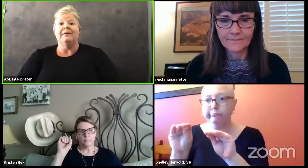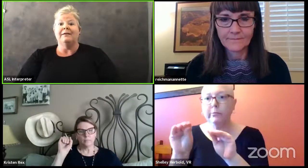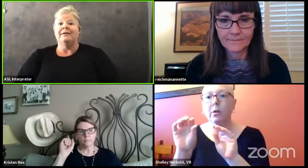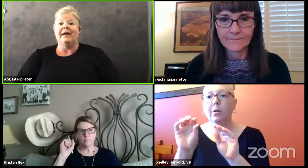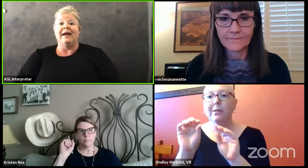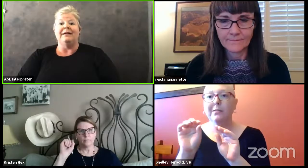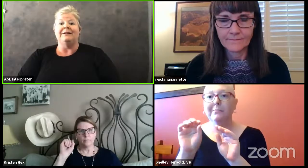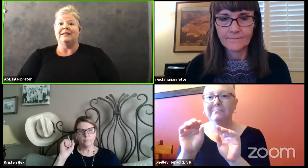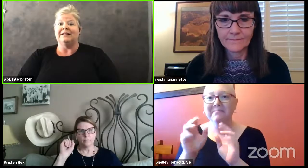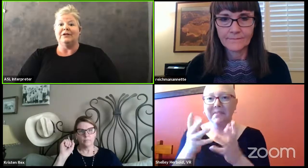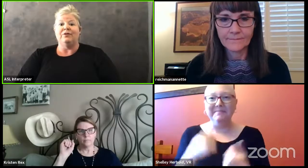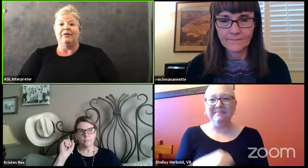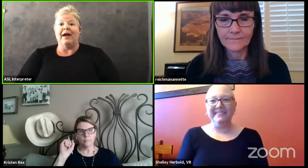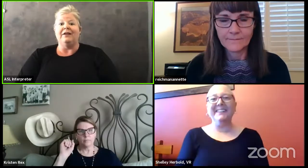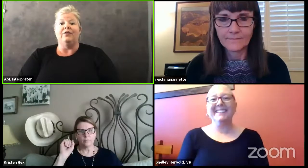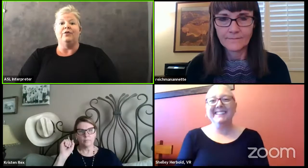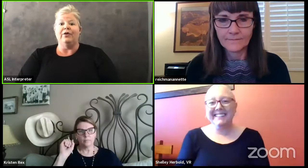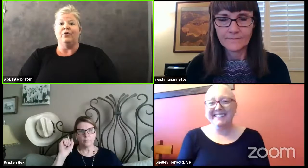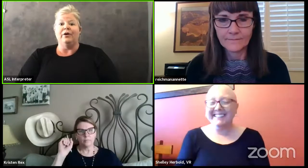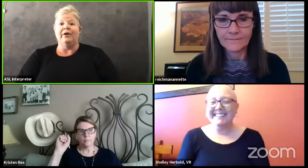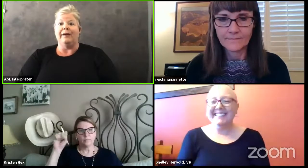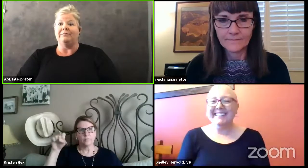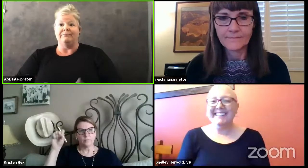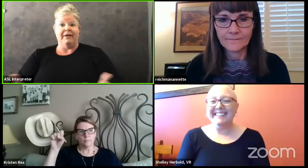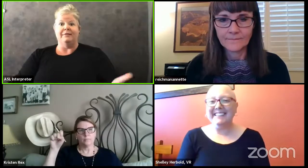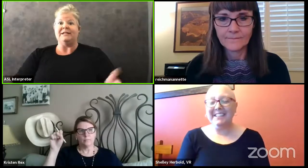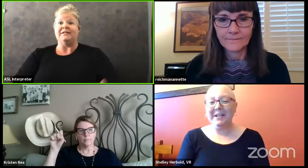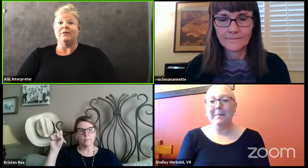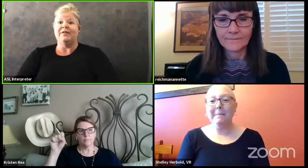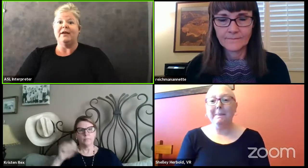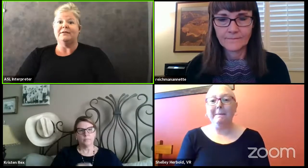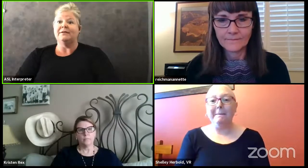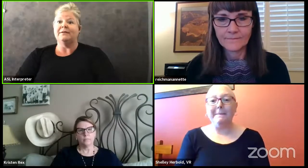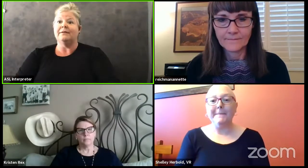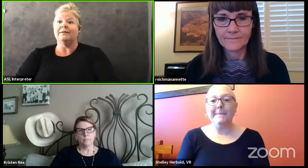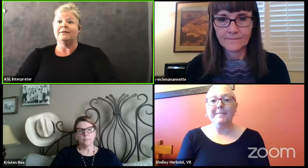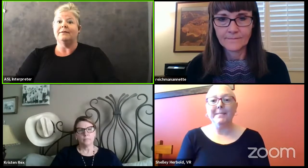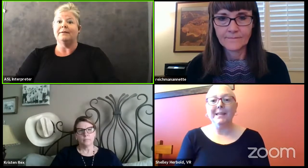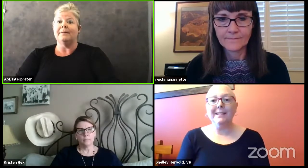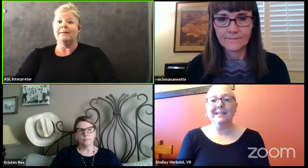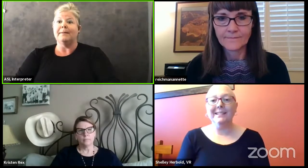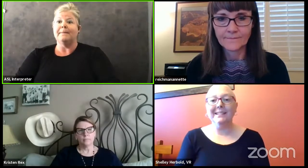and continue that in the fourth quarter and be done with it?